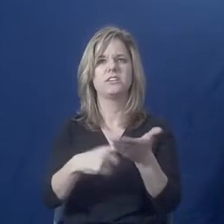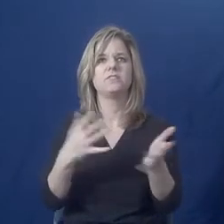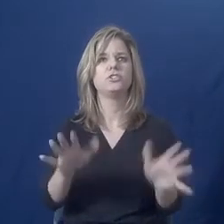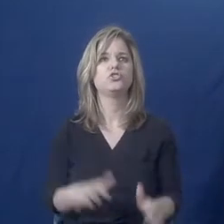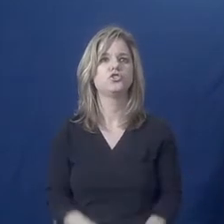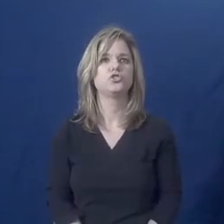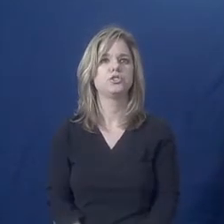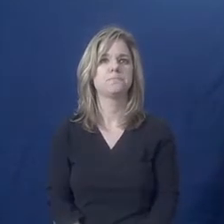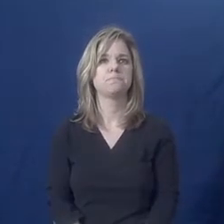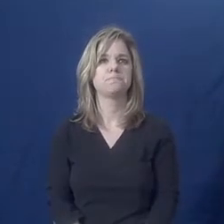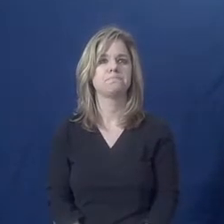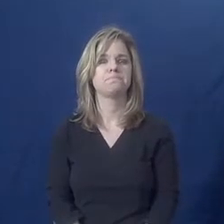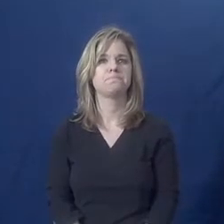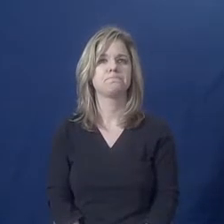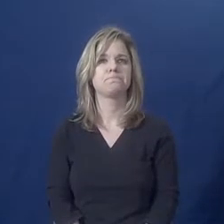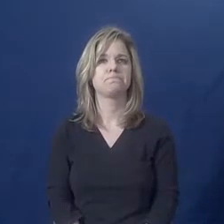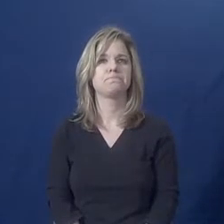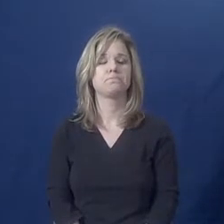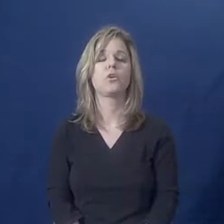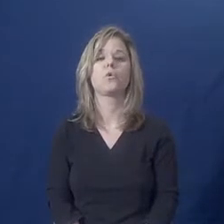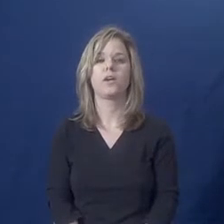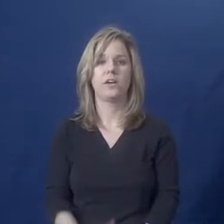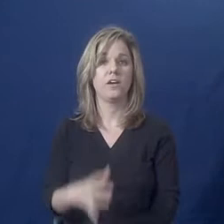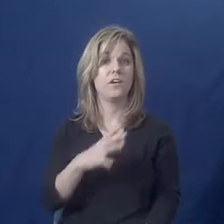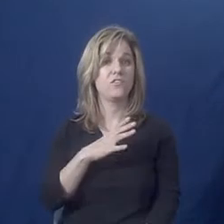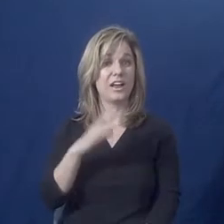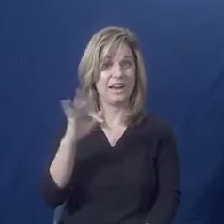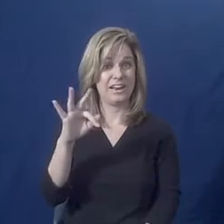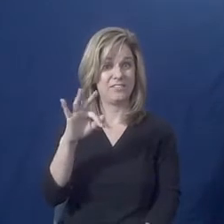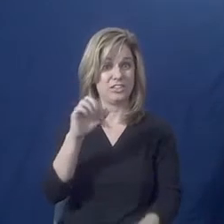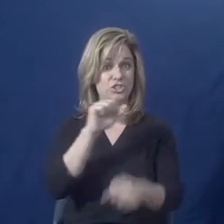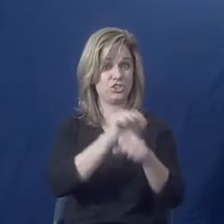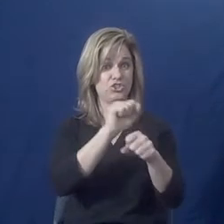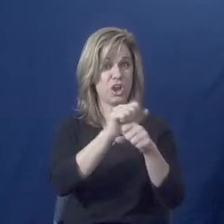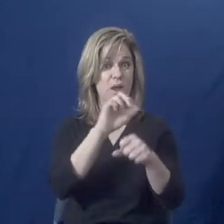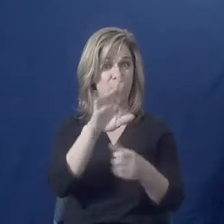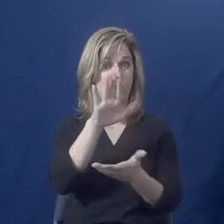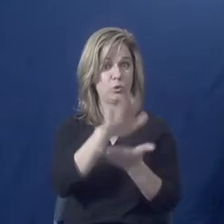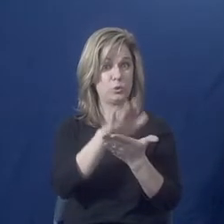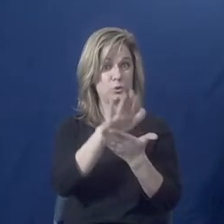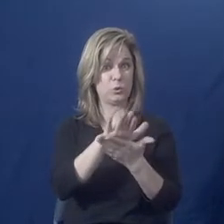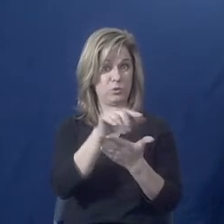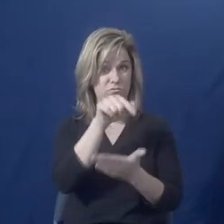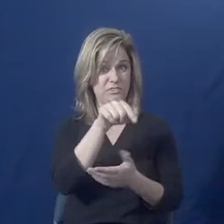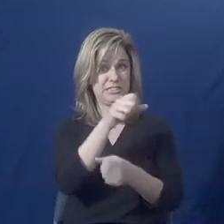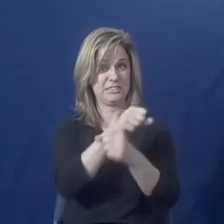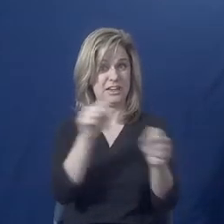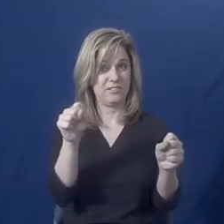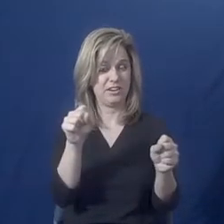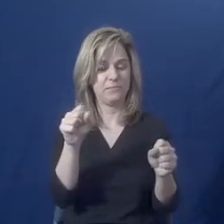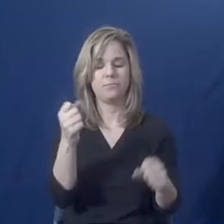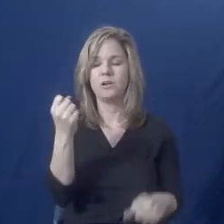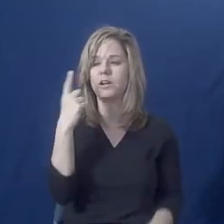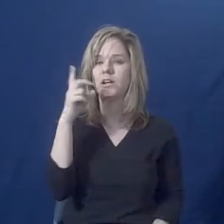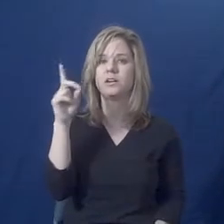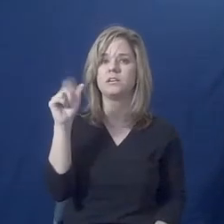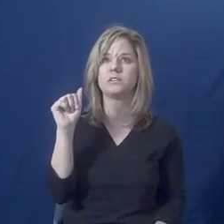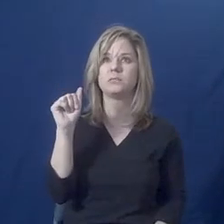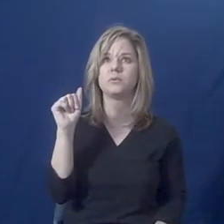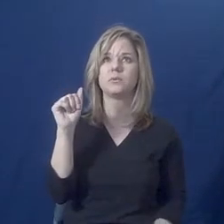Safety on the job or school. People with disabilities are working. can I jump just